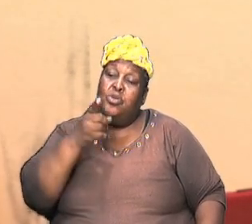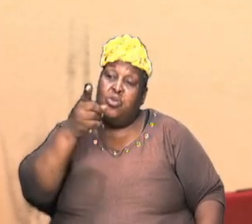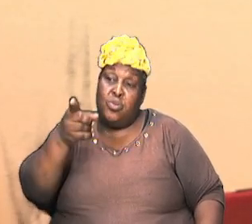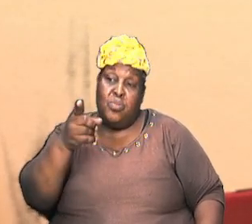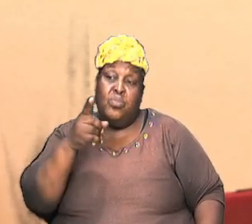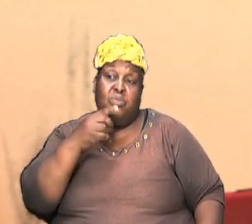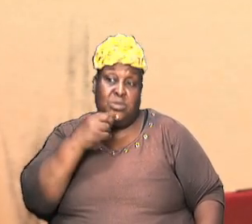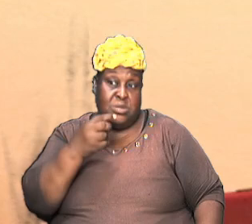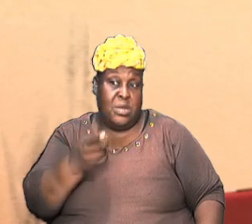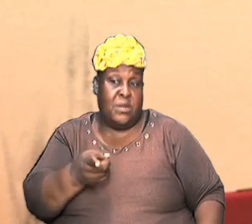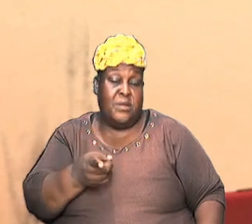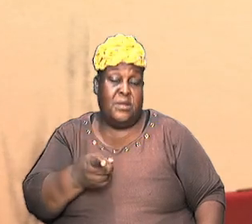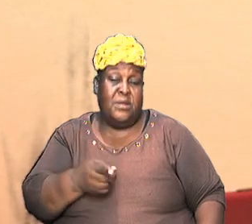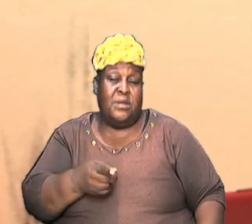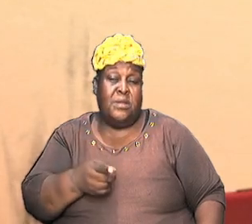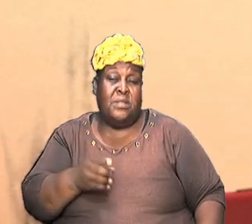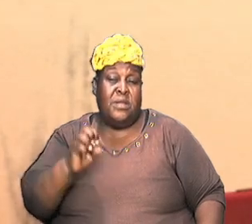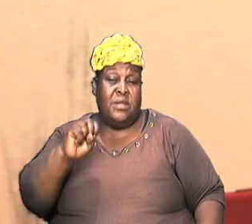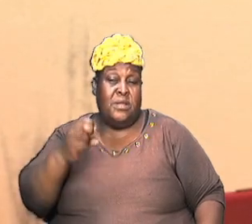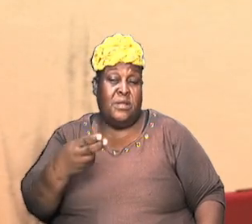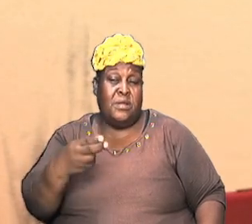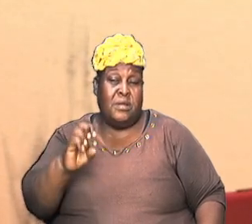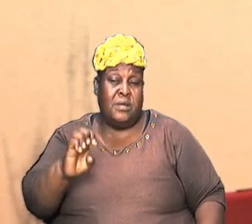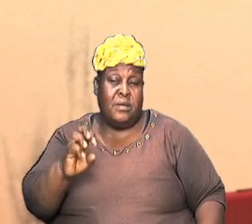tell that Shem